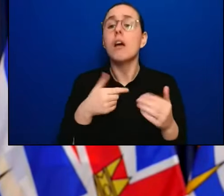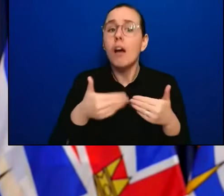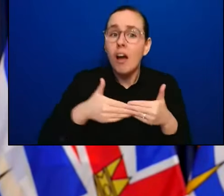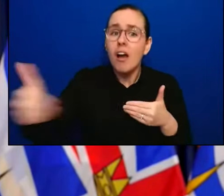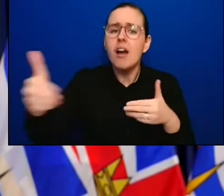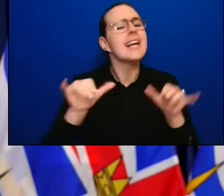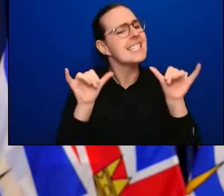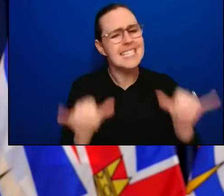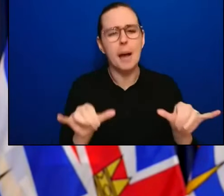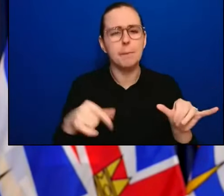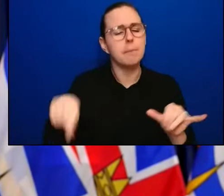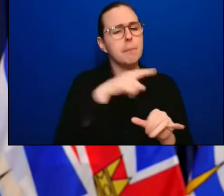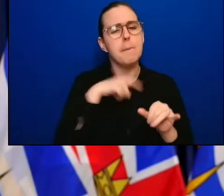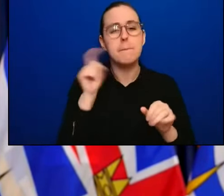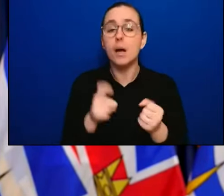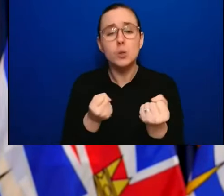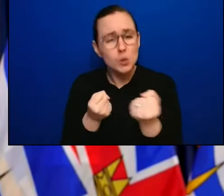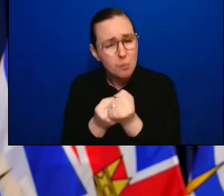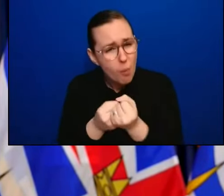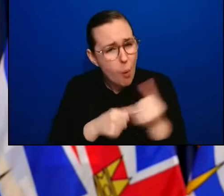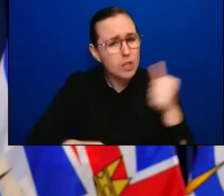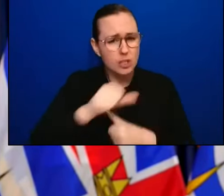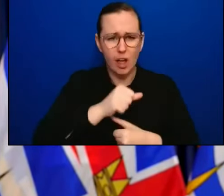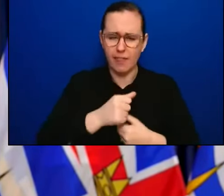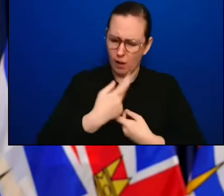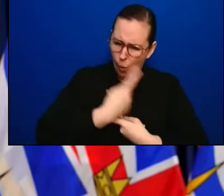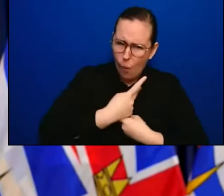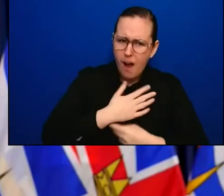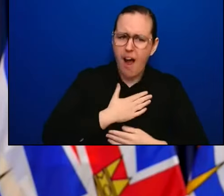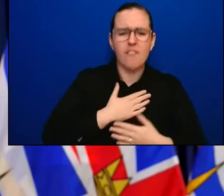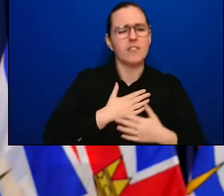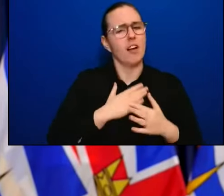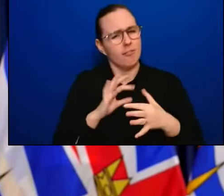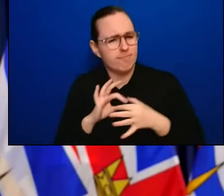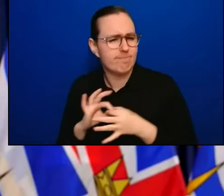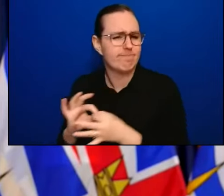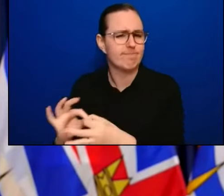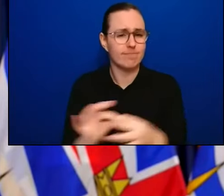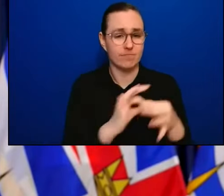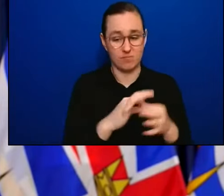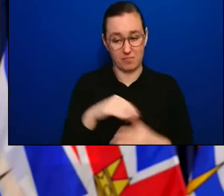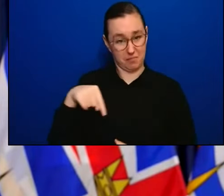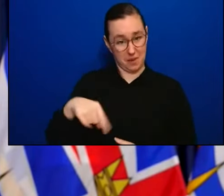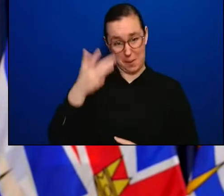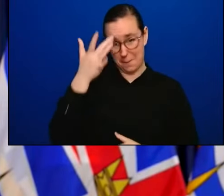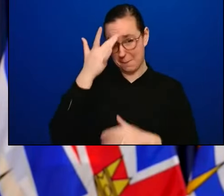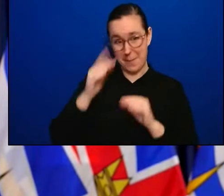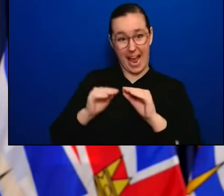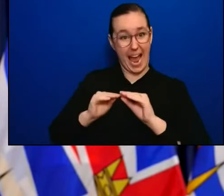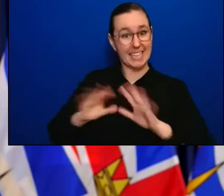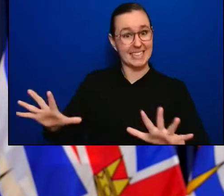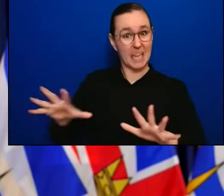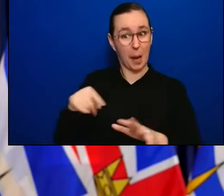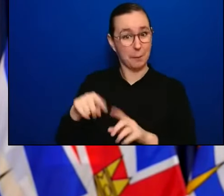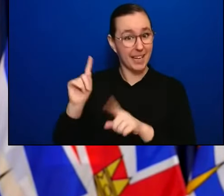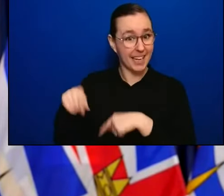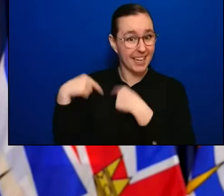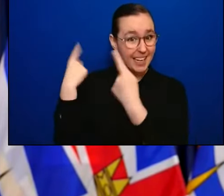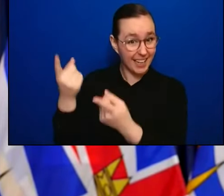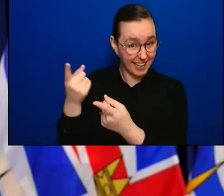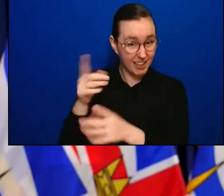safe. This pandemic throughout its course and this virus which doesn't care about